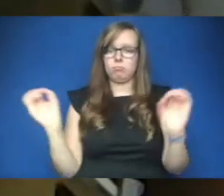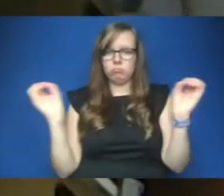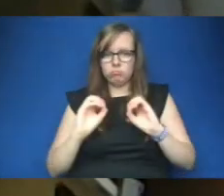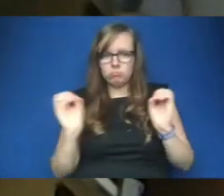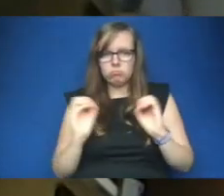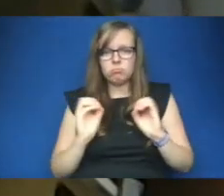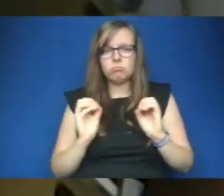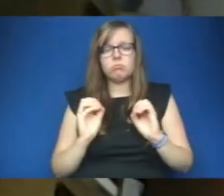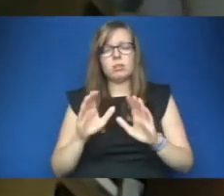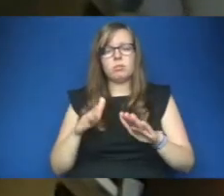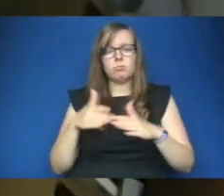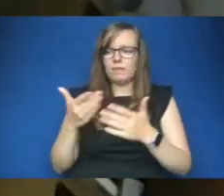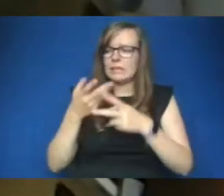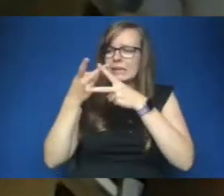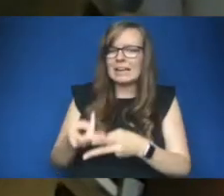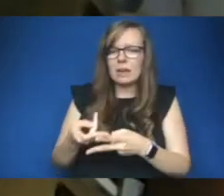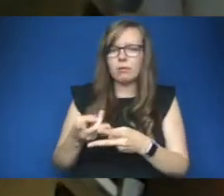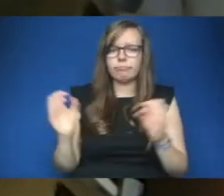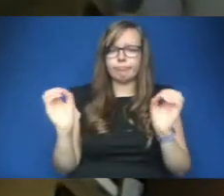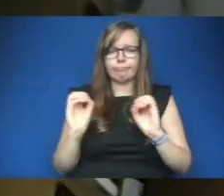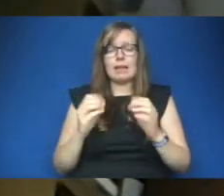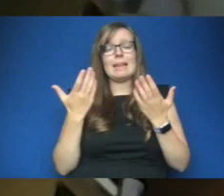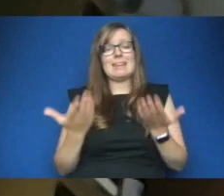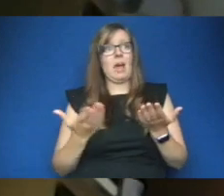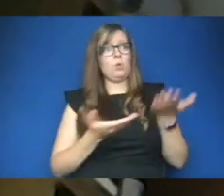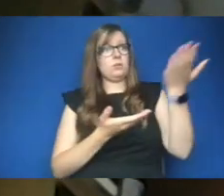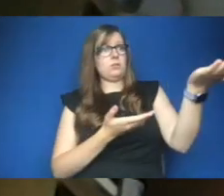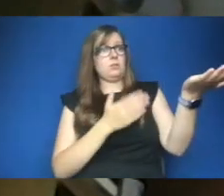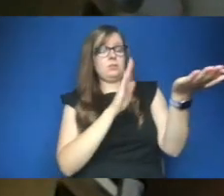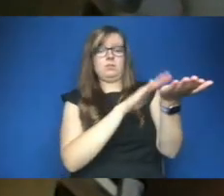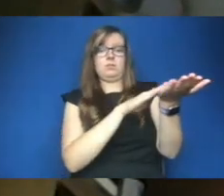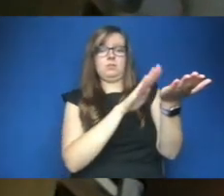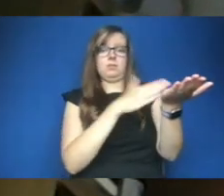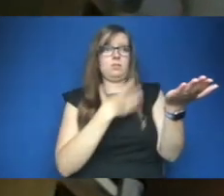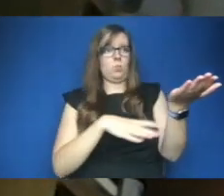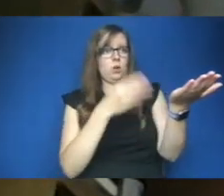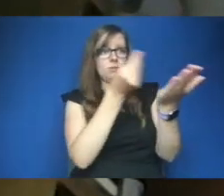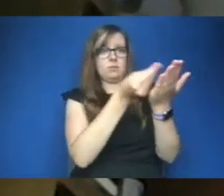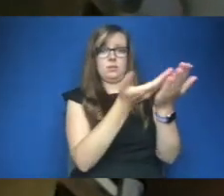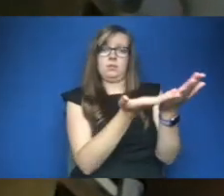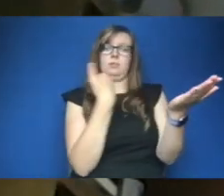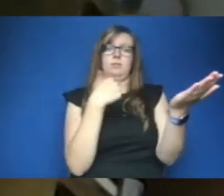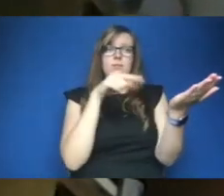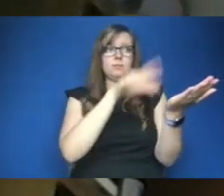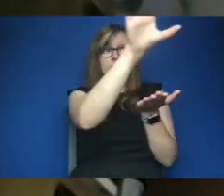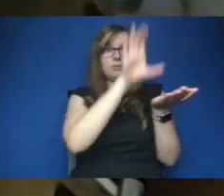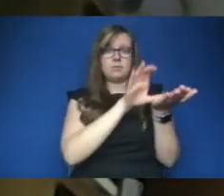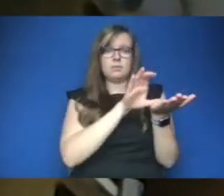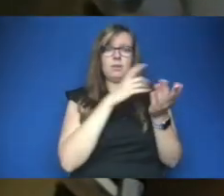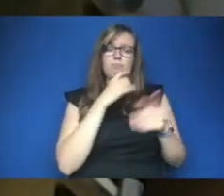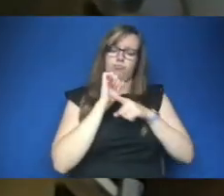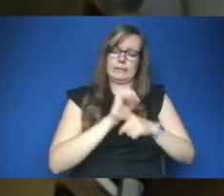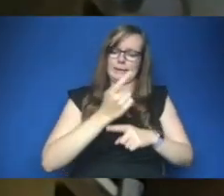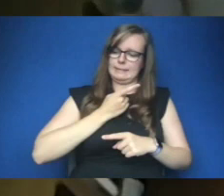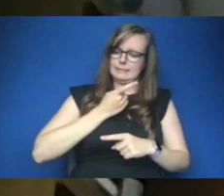protect the one well they were supposed to be caring for people putting their hands out now to the government asking for bailouts to protect their profitability for their